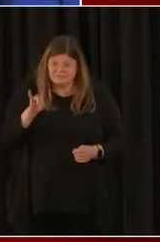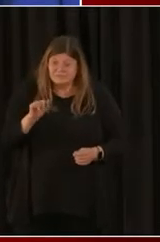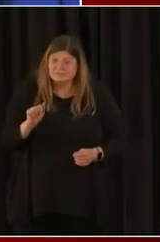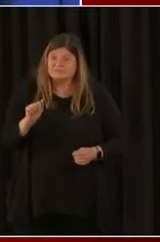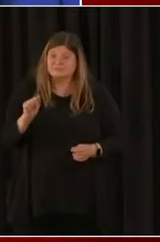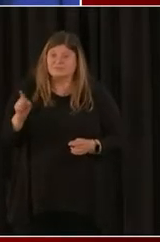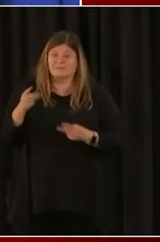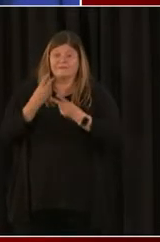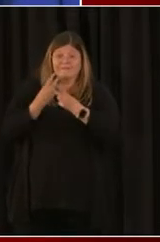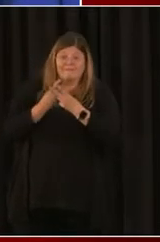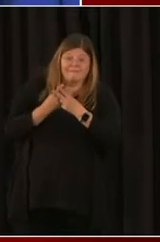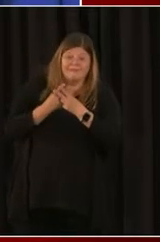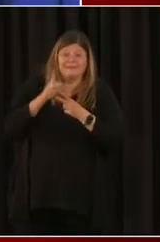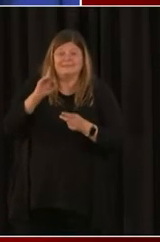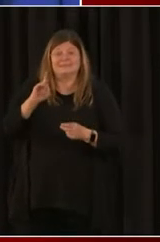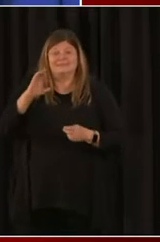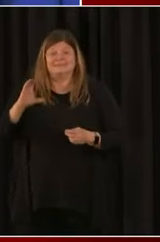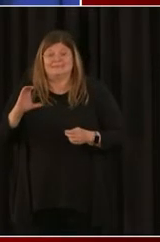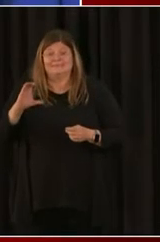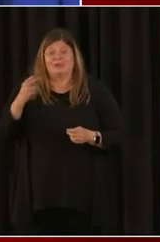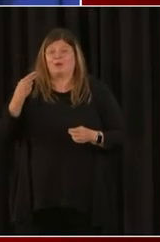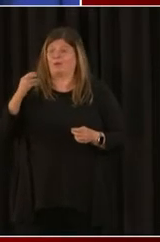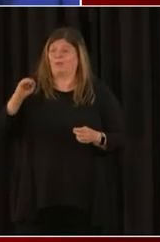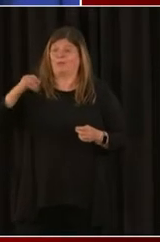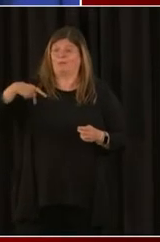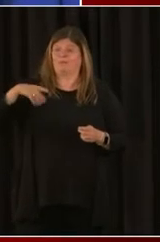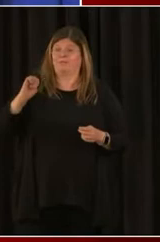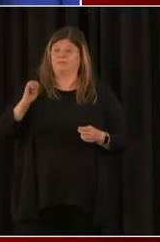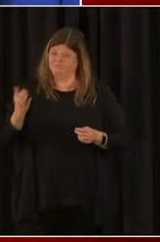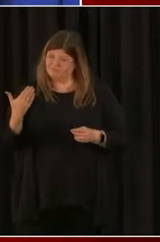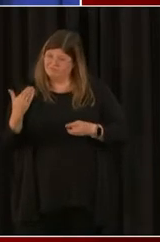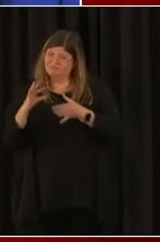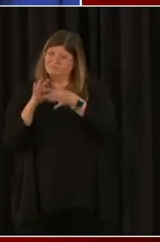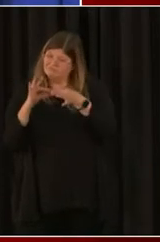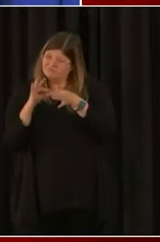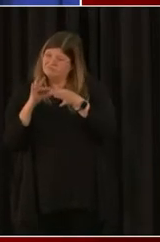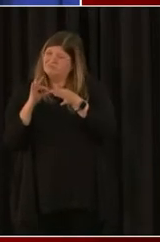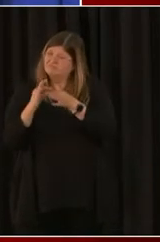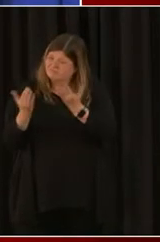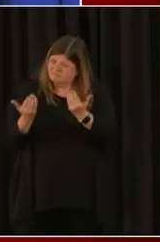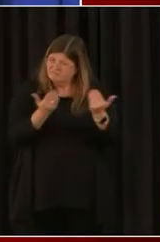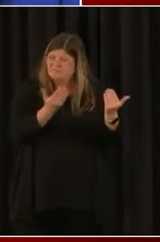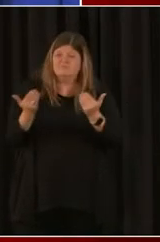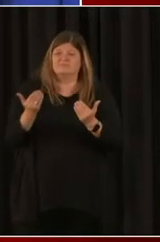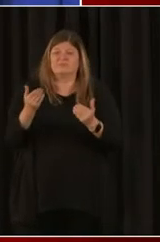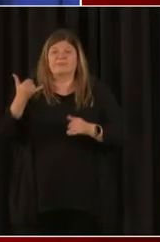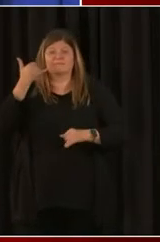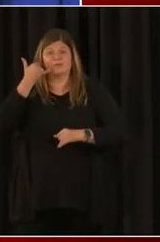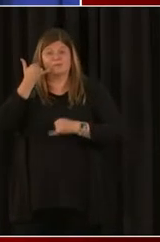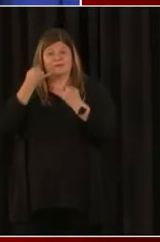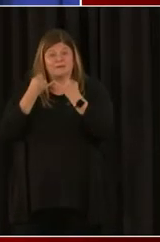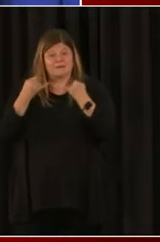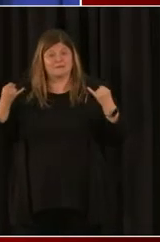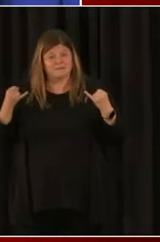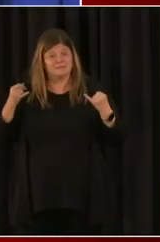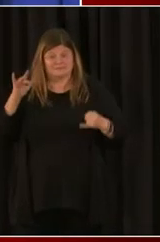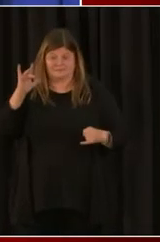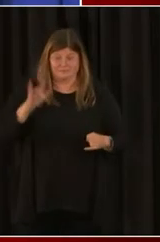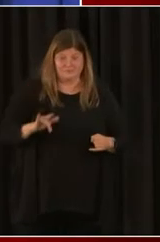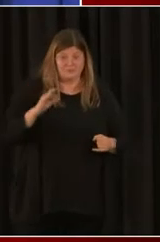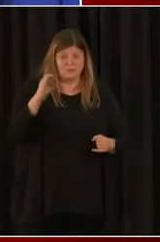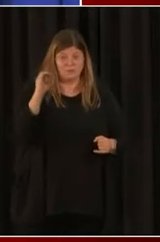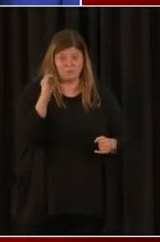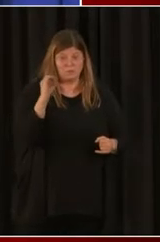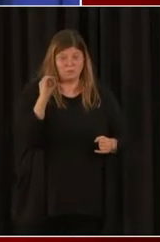your comment or question. And then if you're on the phone line, if you press zero now, you can